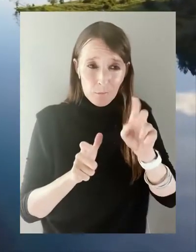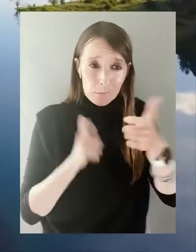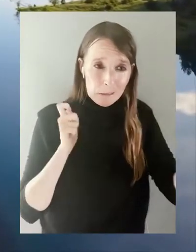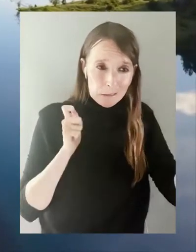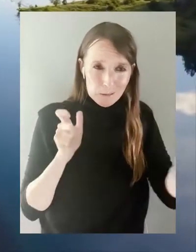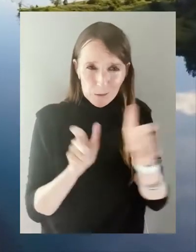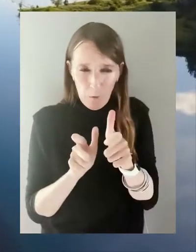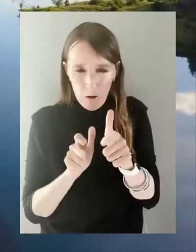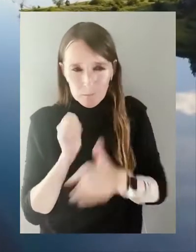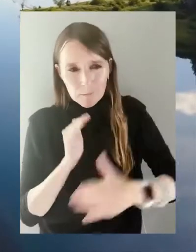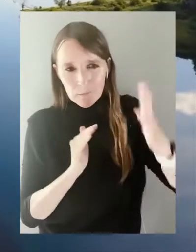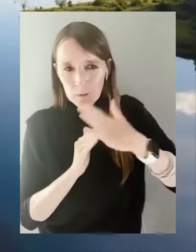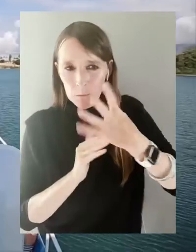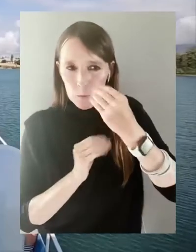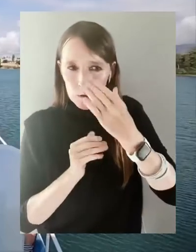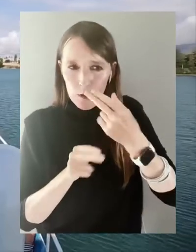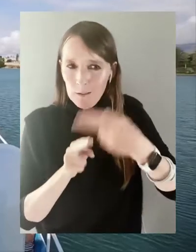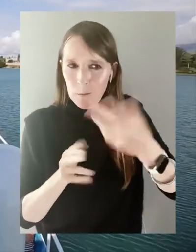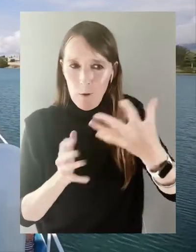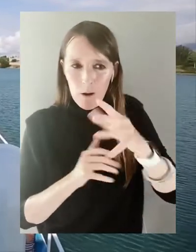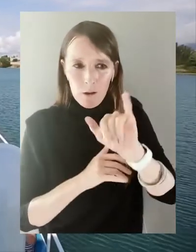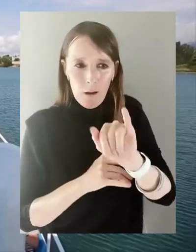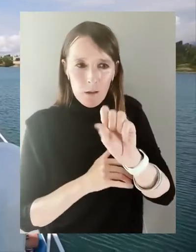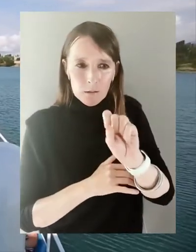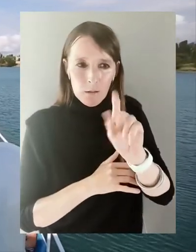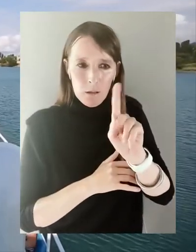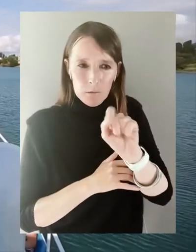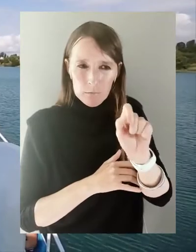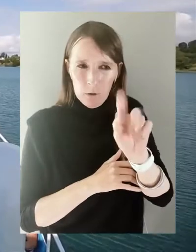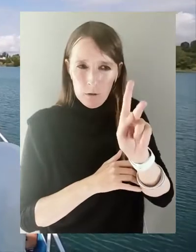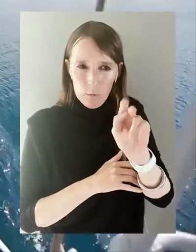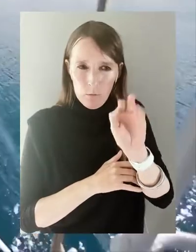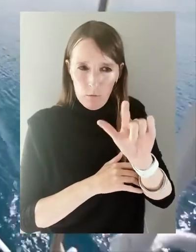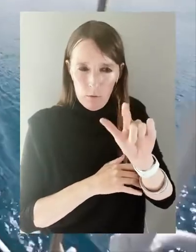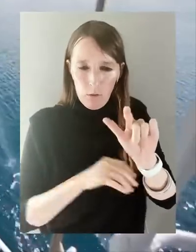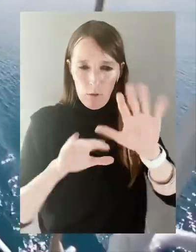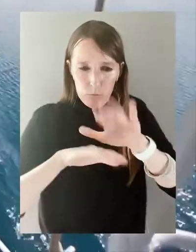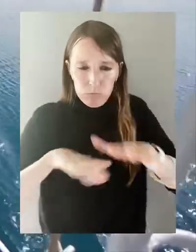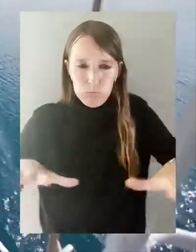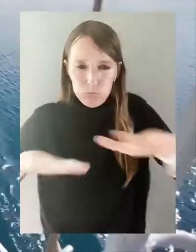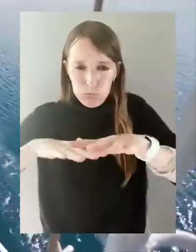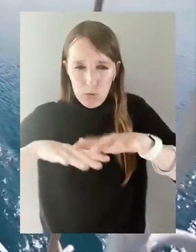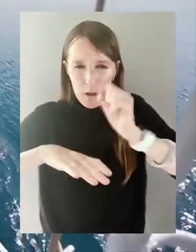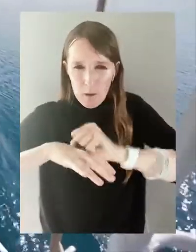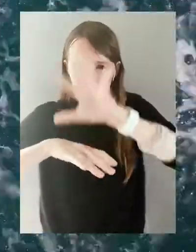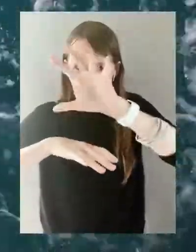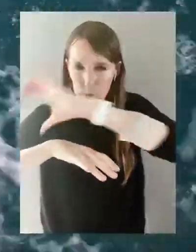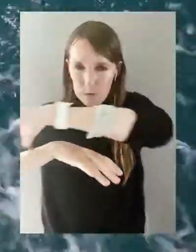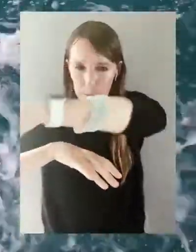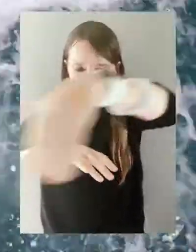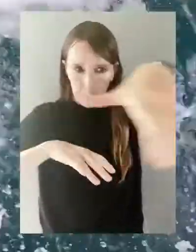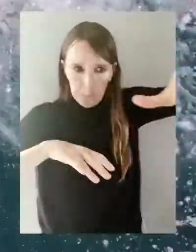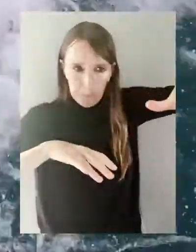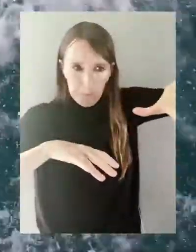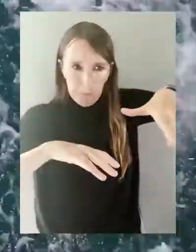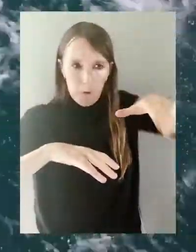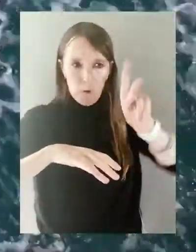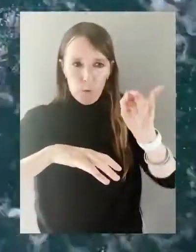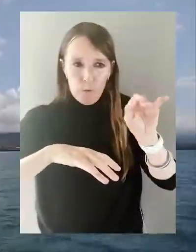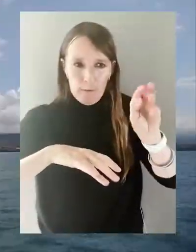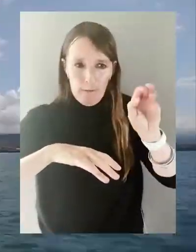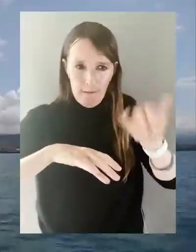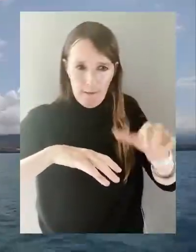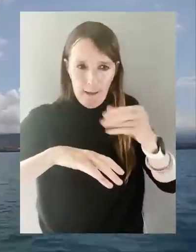,000 big and small lakes. The largest and the most beautiful lake is called Isakul. It is surrounded by magnificent mountain